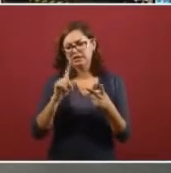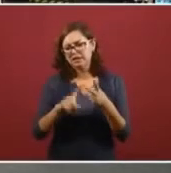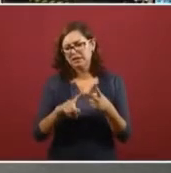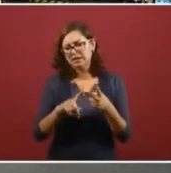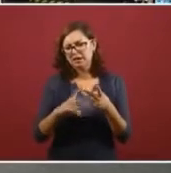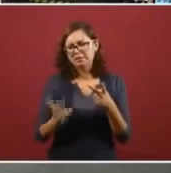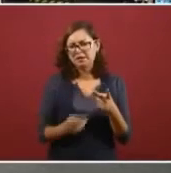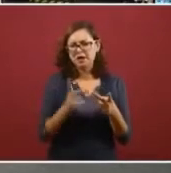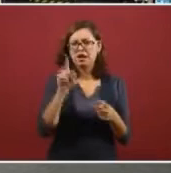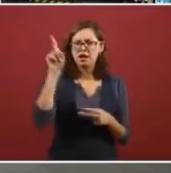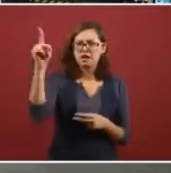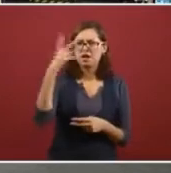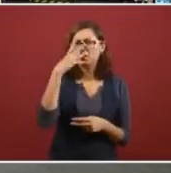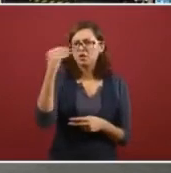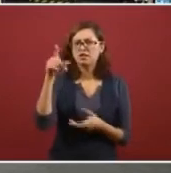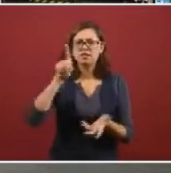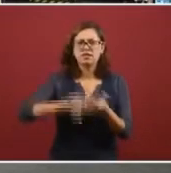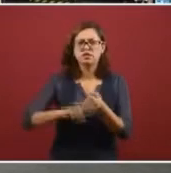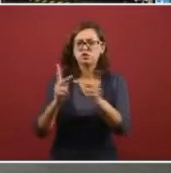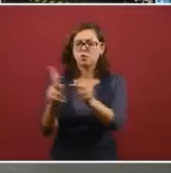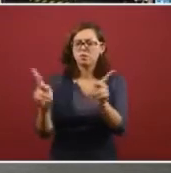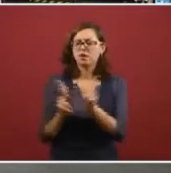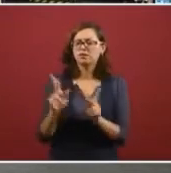regarding the casino.